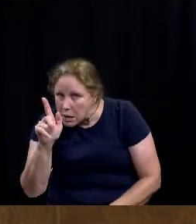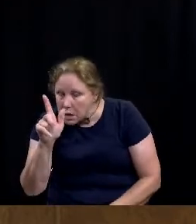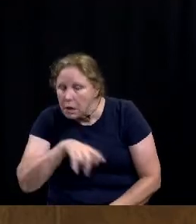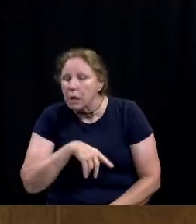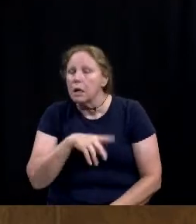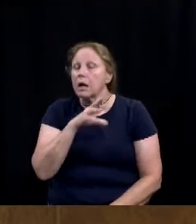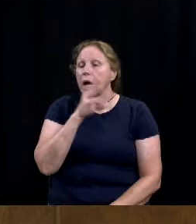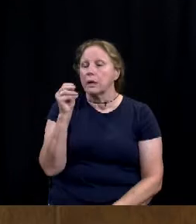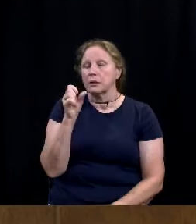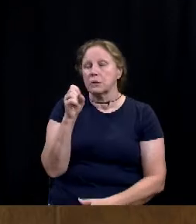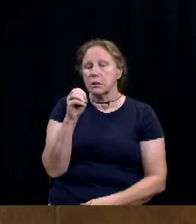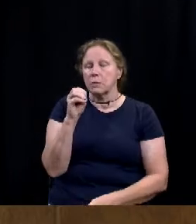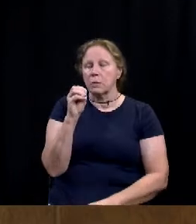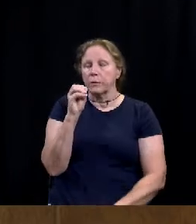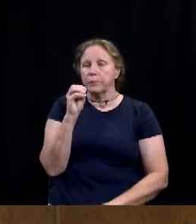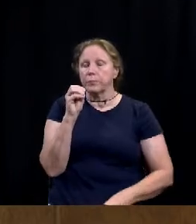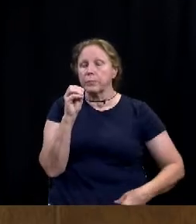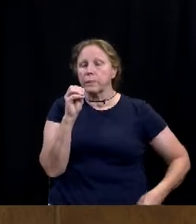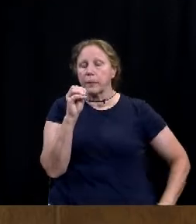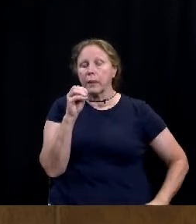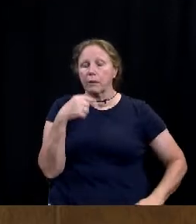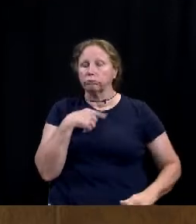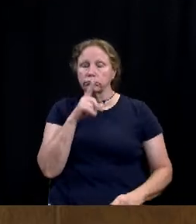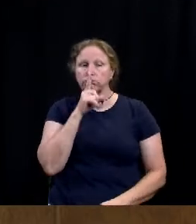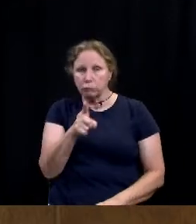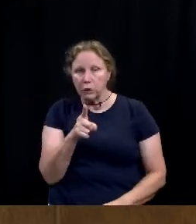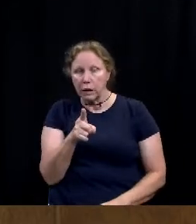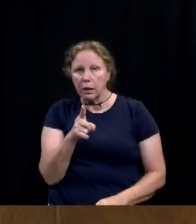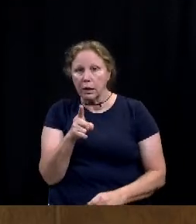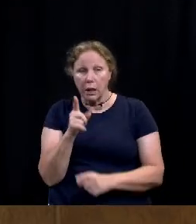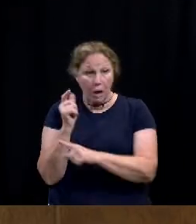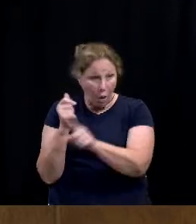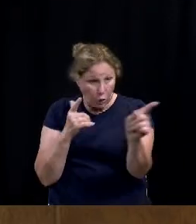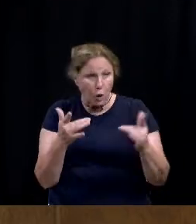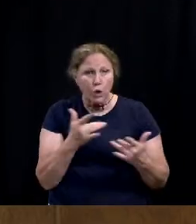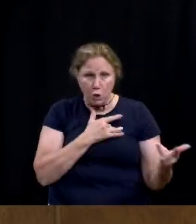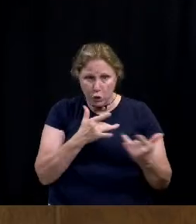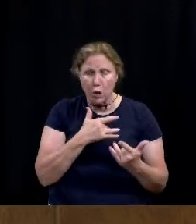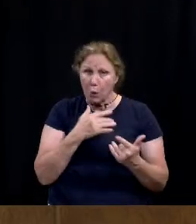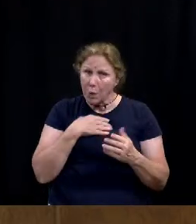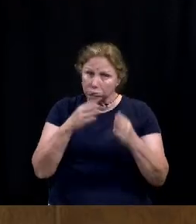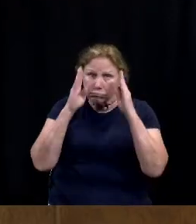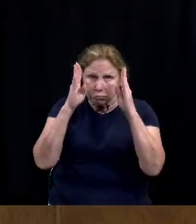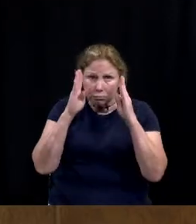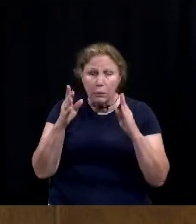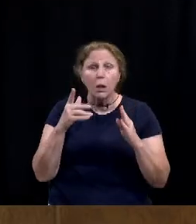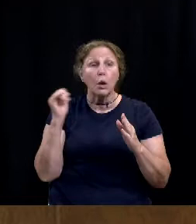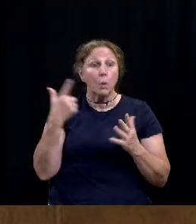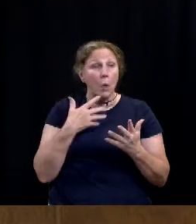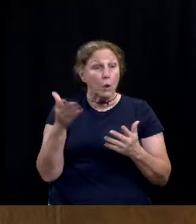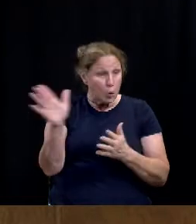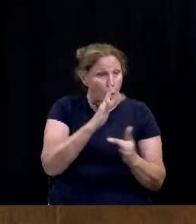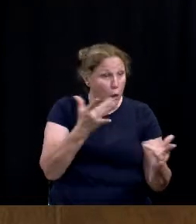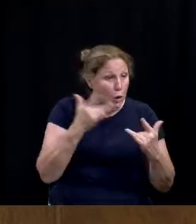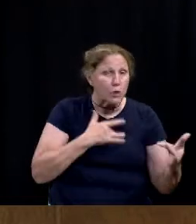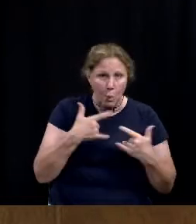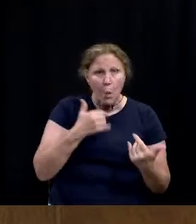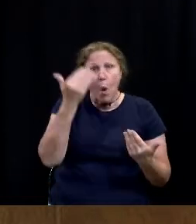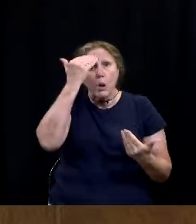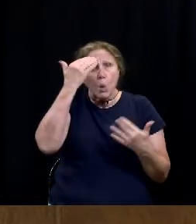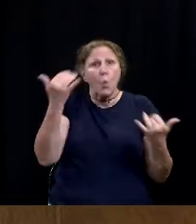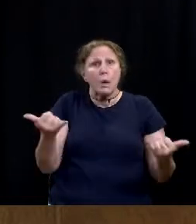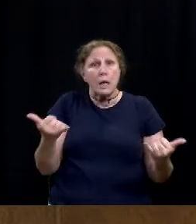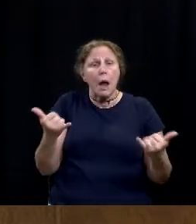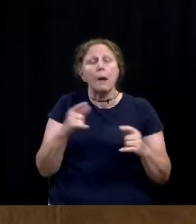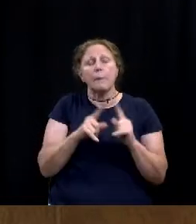And so we are definitely listening to every concern that is out there. We want to hear every concern that is out there. But